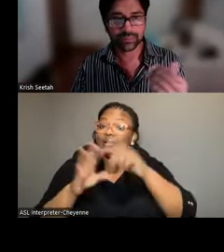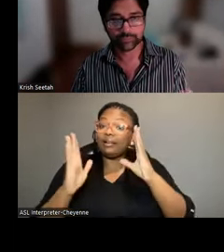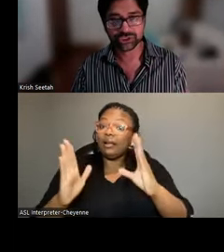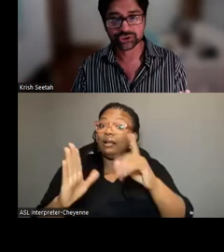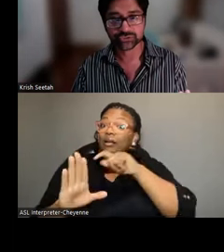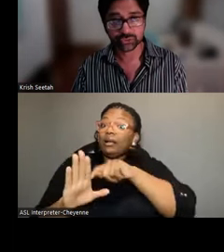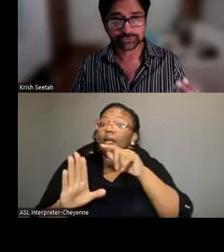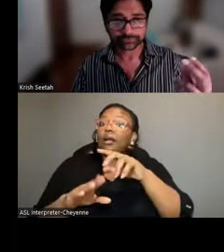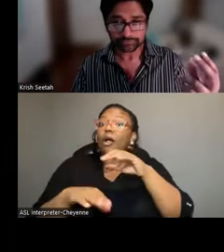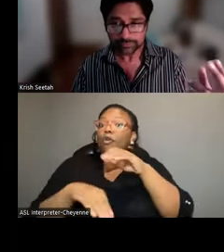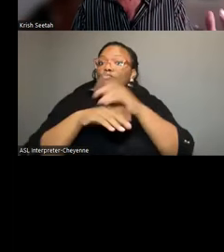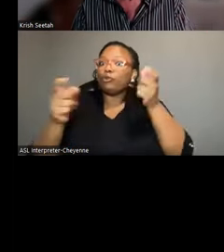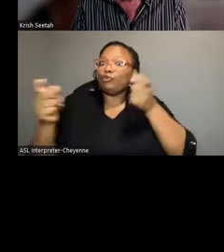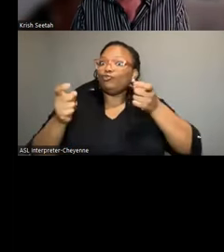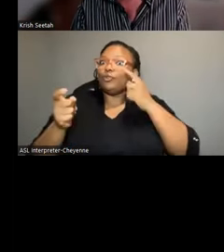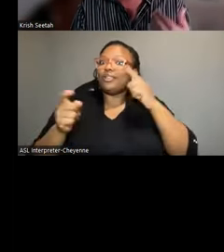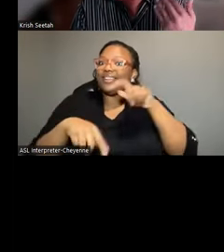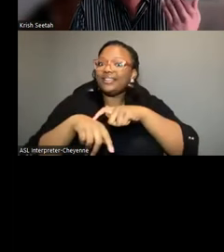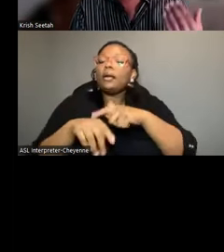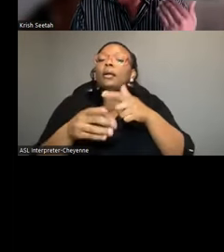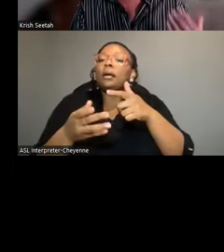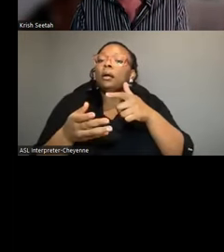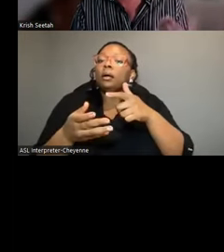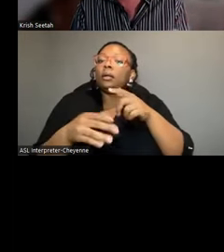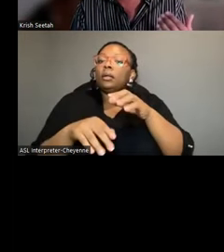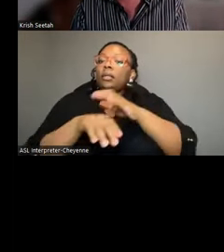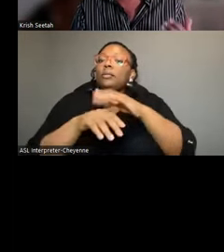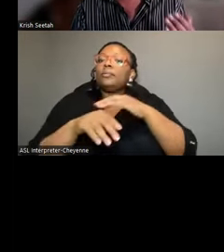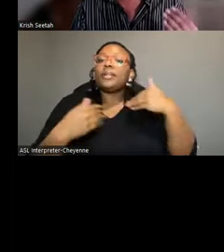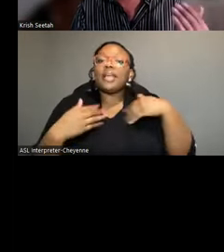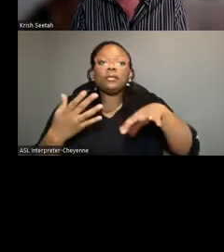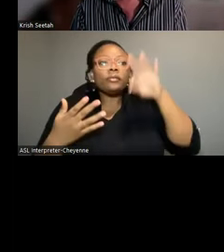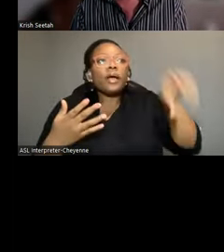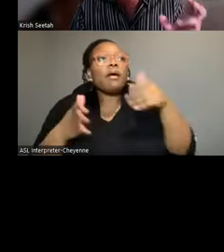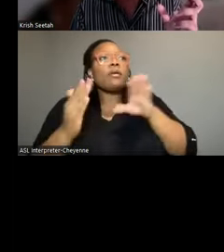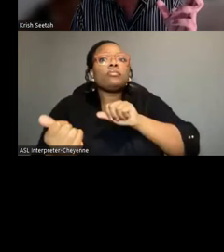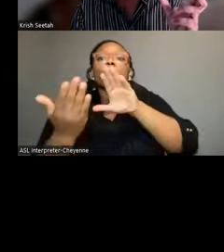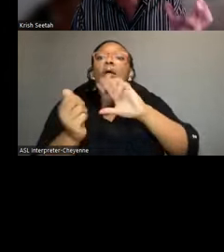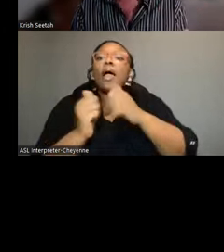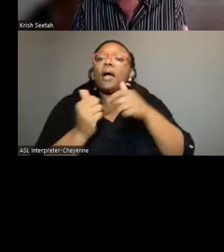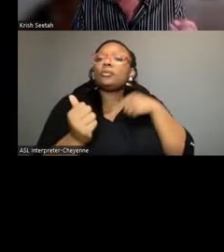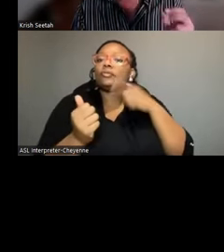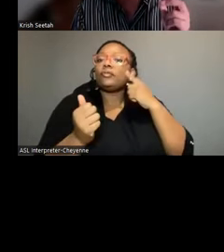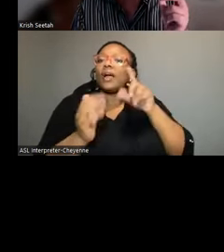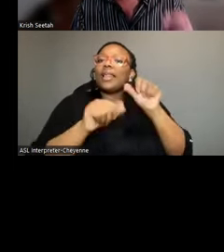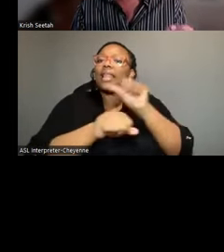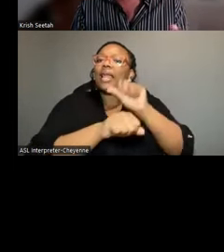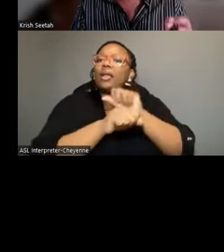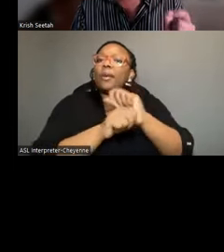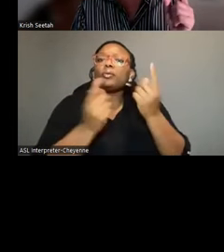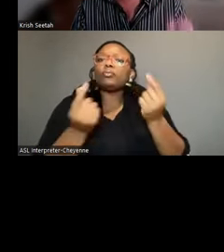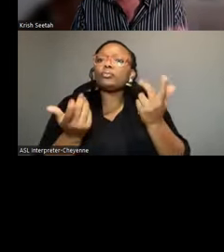British rule, the British had to find another way for labor. And they